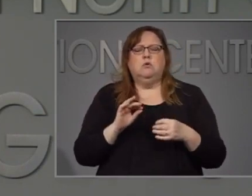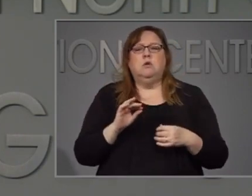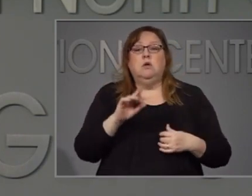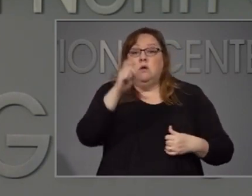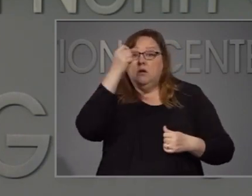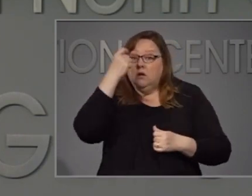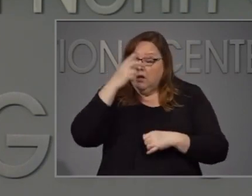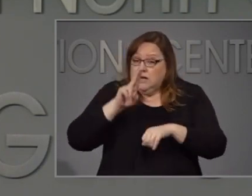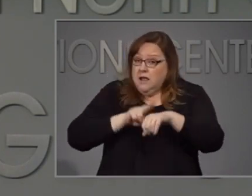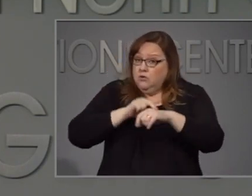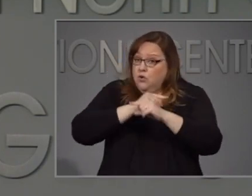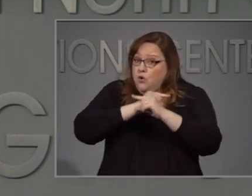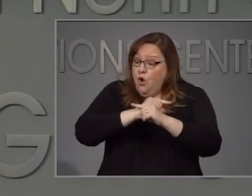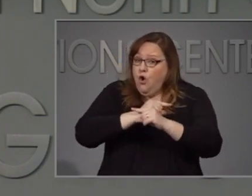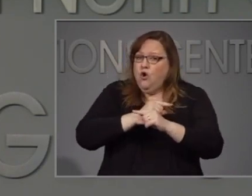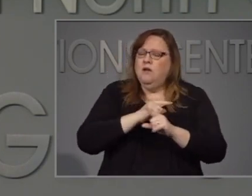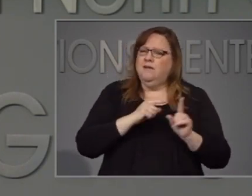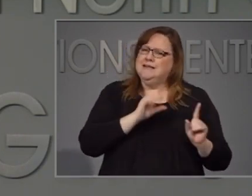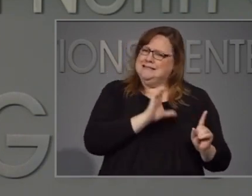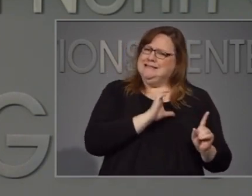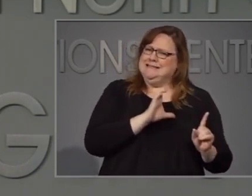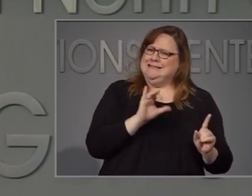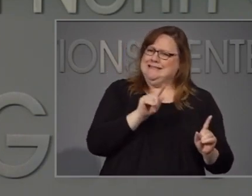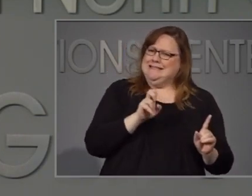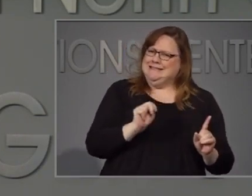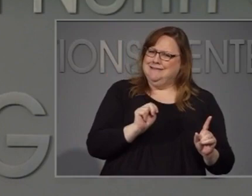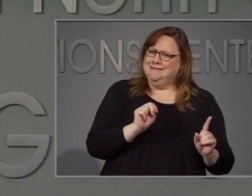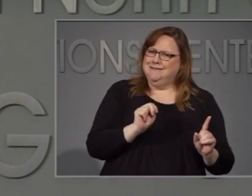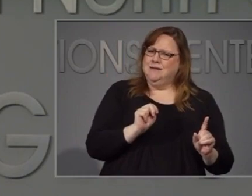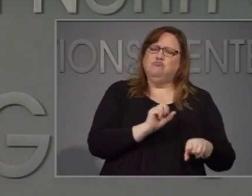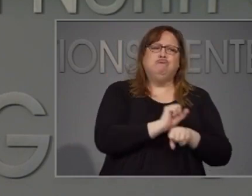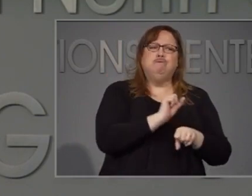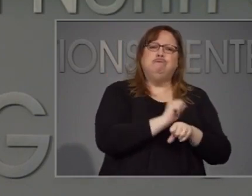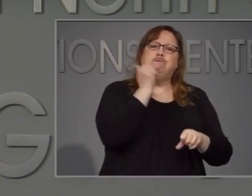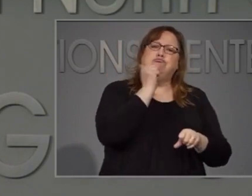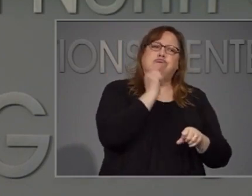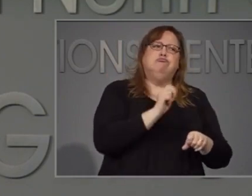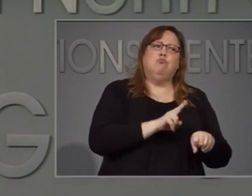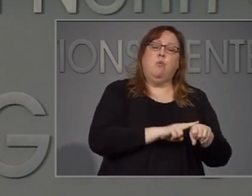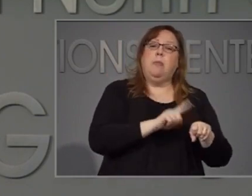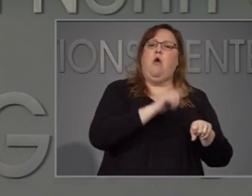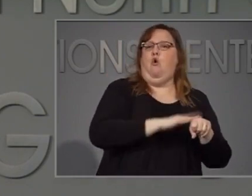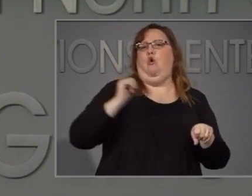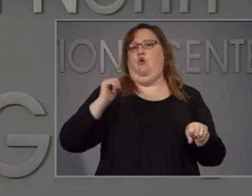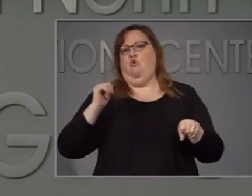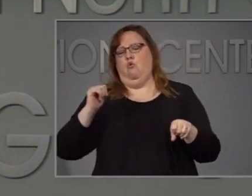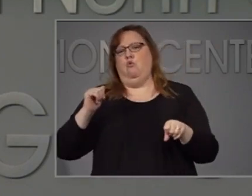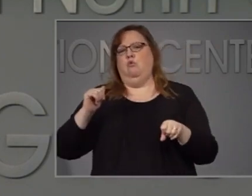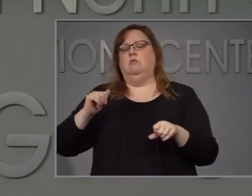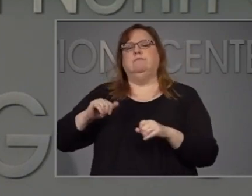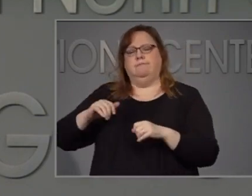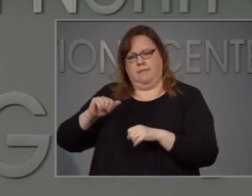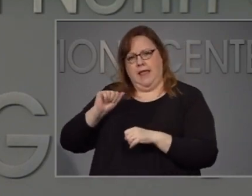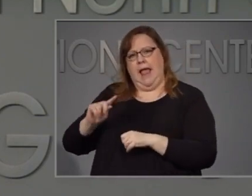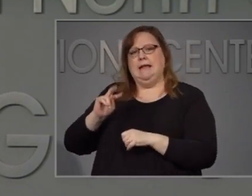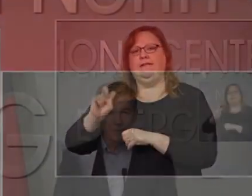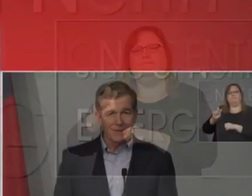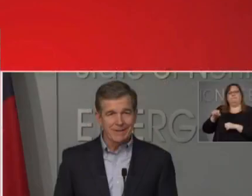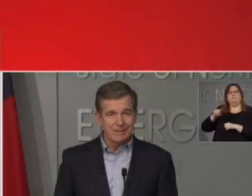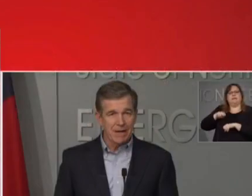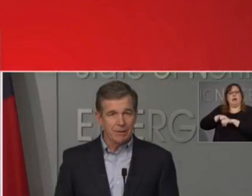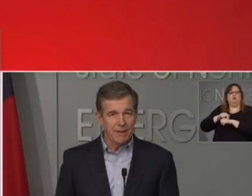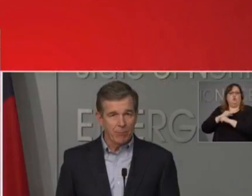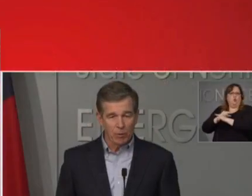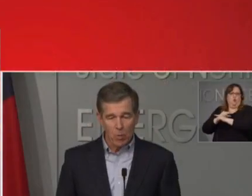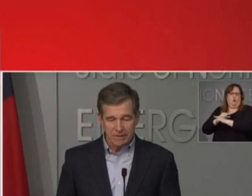who have been activated by the Guard, and we want to make sure that they are available to our